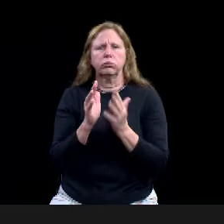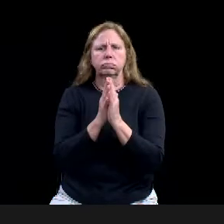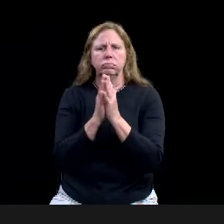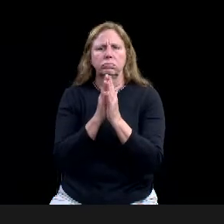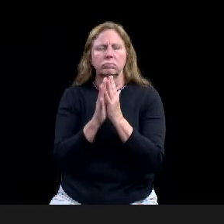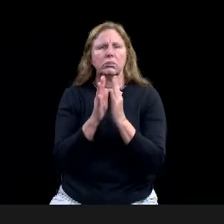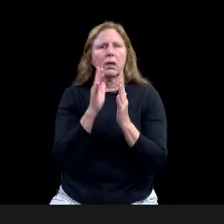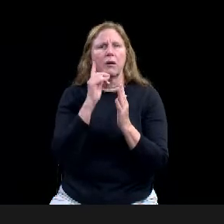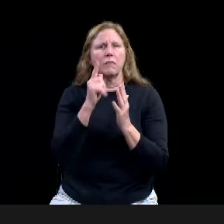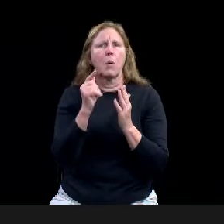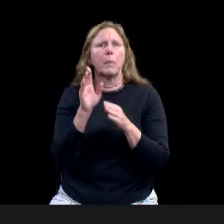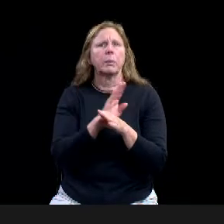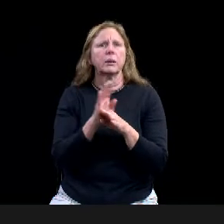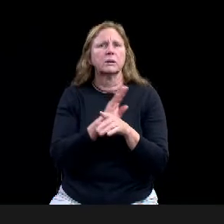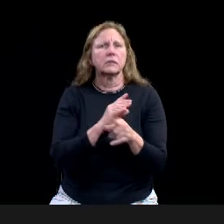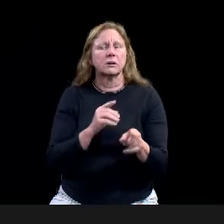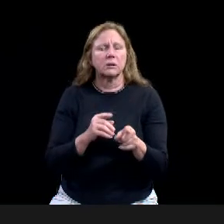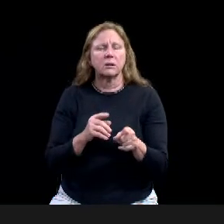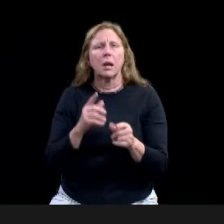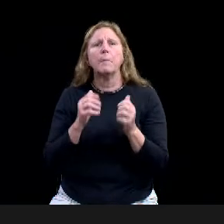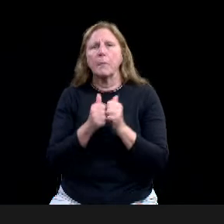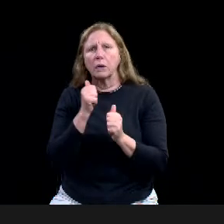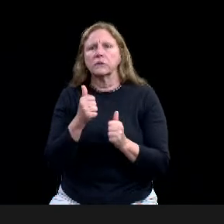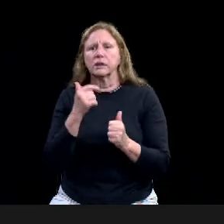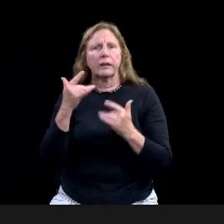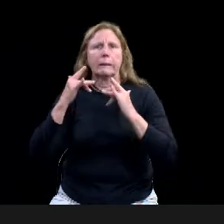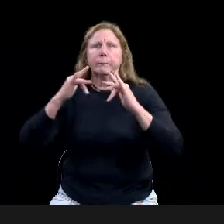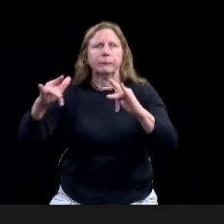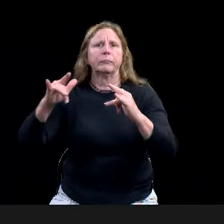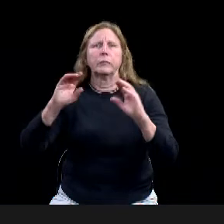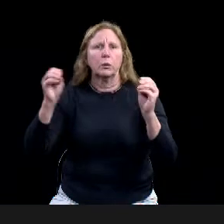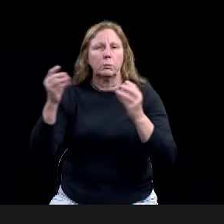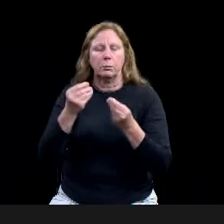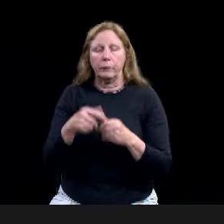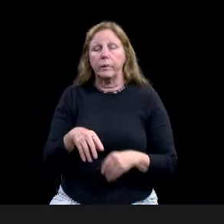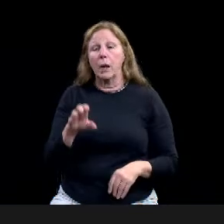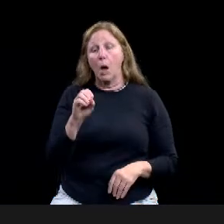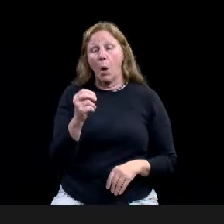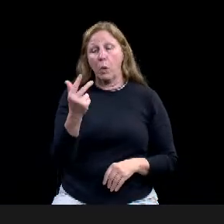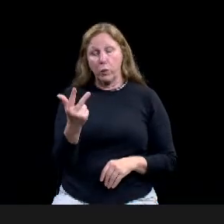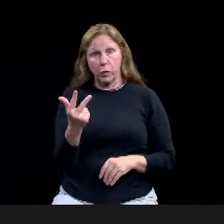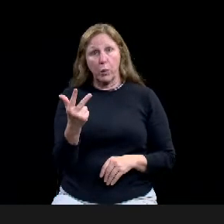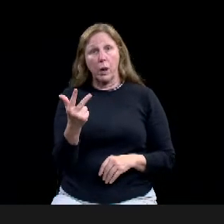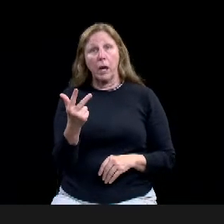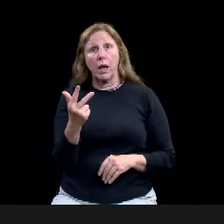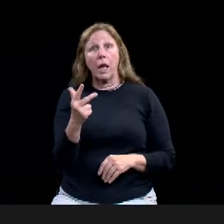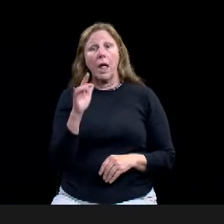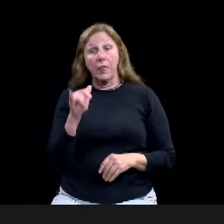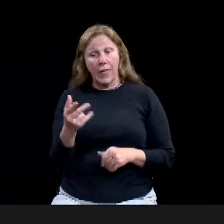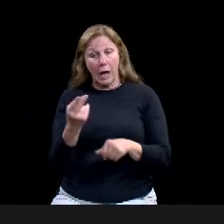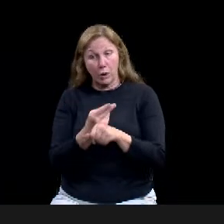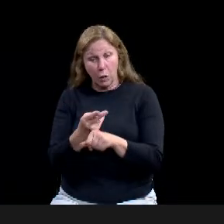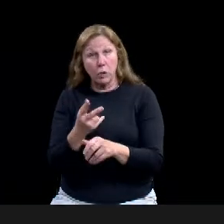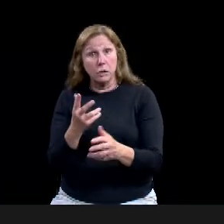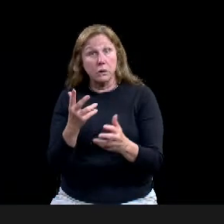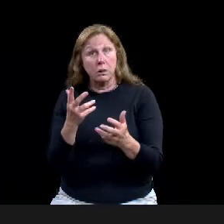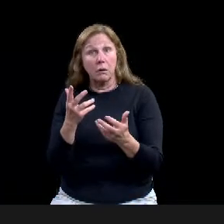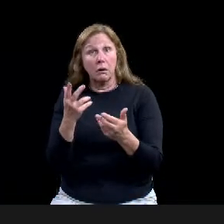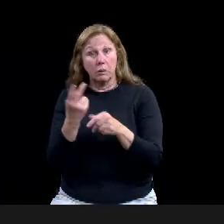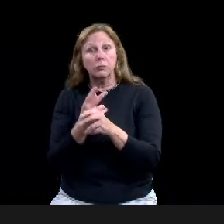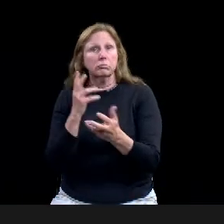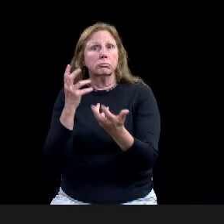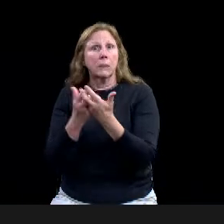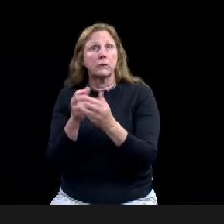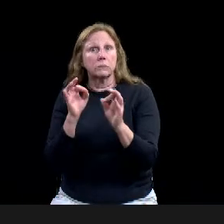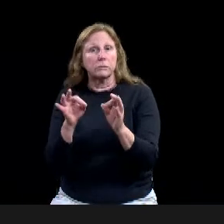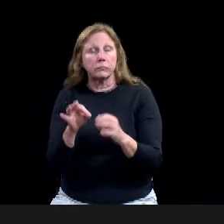with that land use designation, that proposed Office Industrial Flex Land Use designation. And because it is, you know, has frontage on